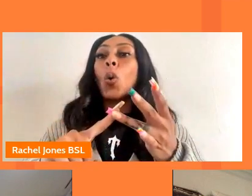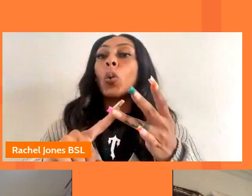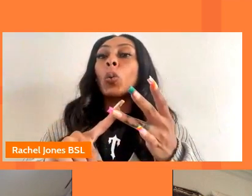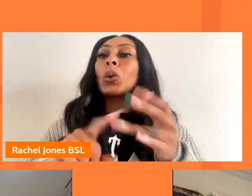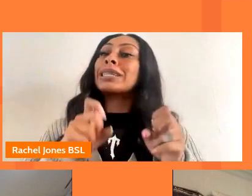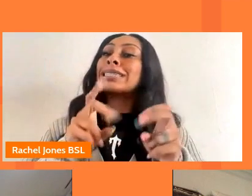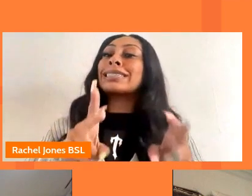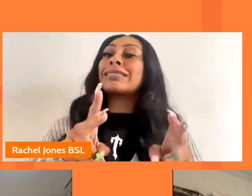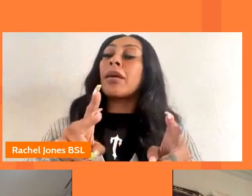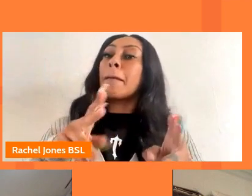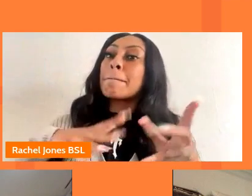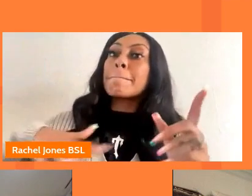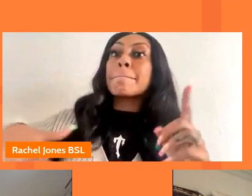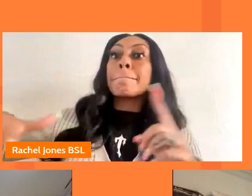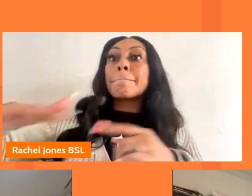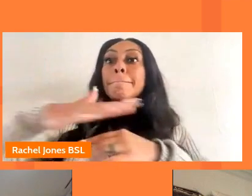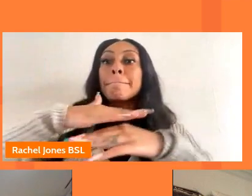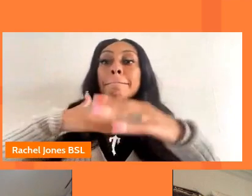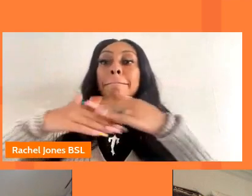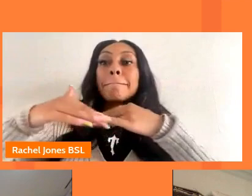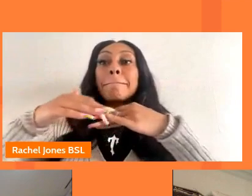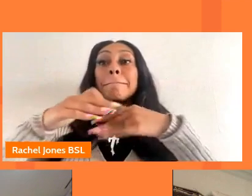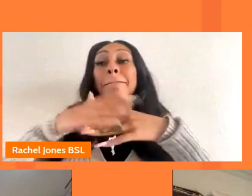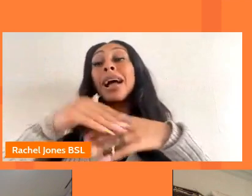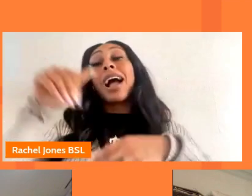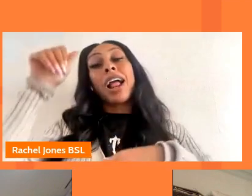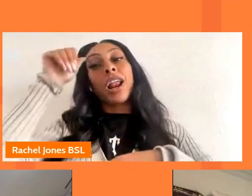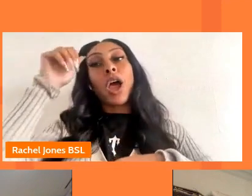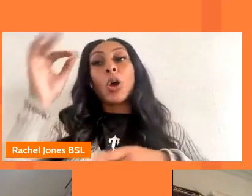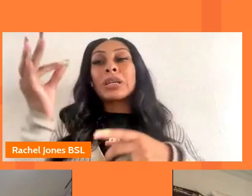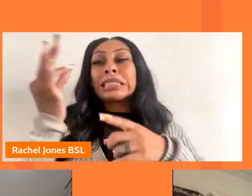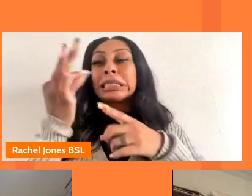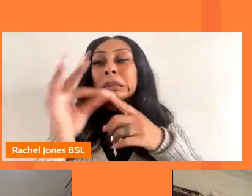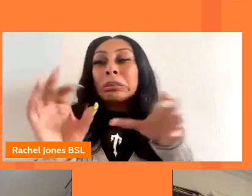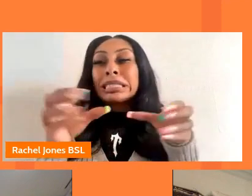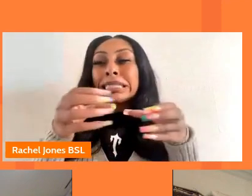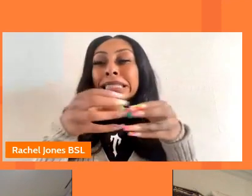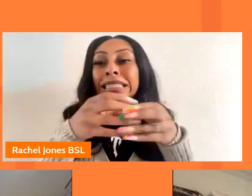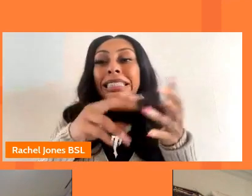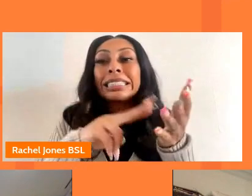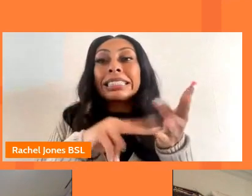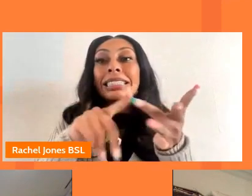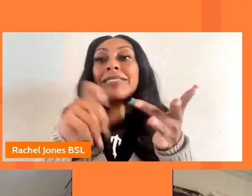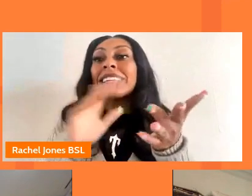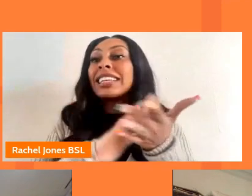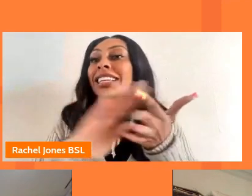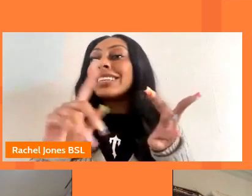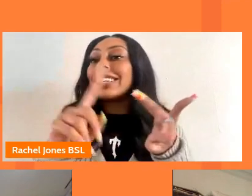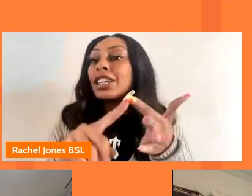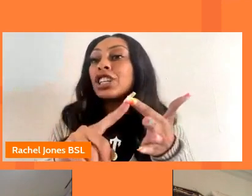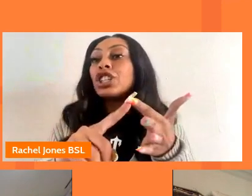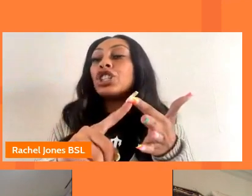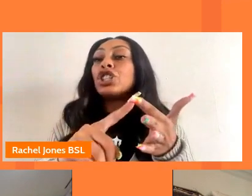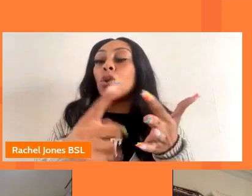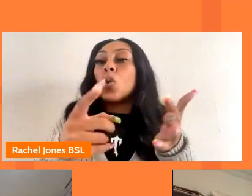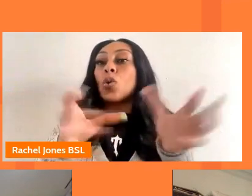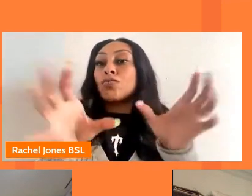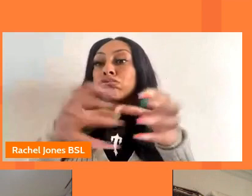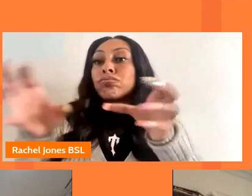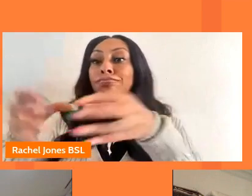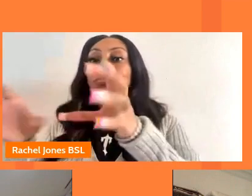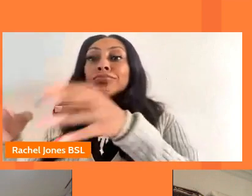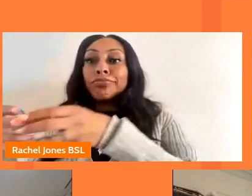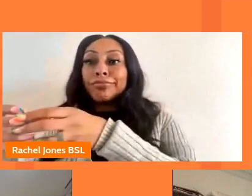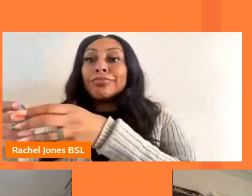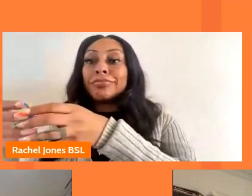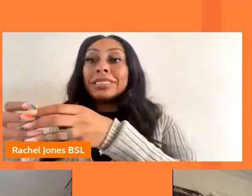successful even if they are niche even if they are focused in key areas or with relatively small groups as well but it is hugely